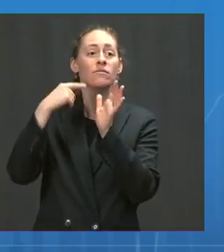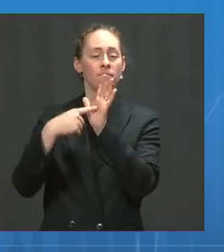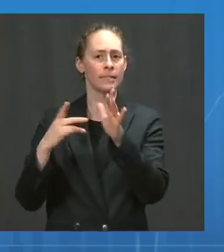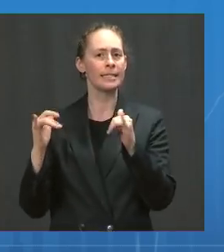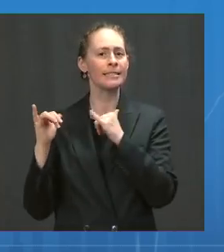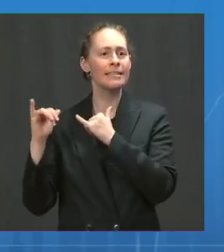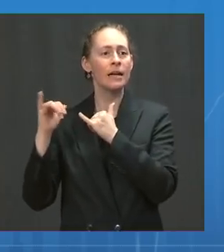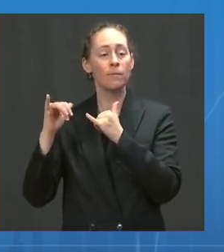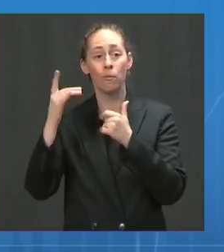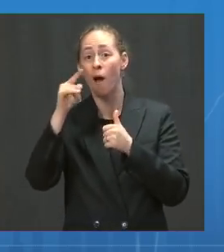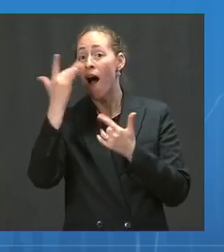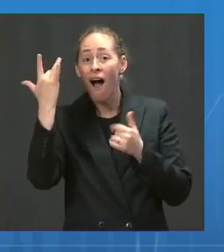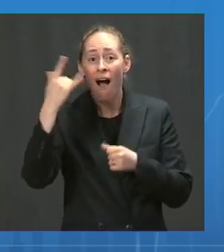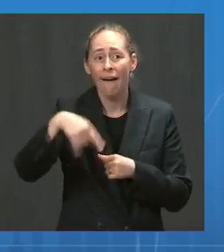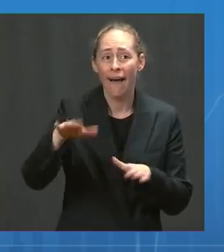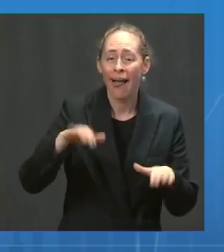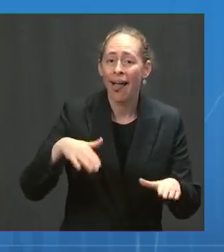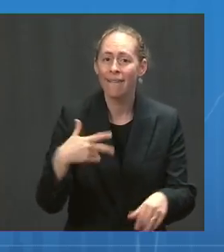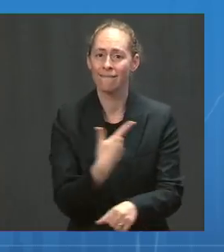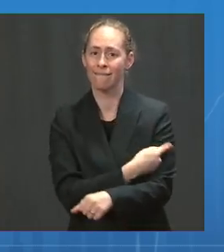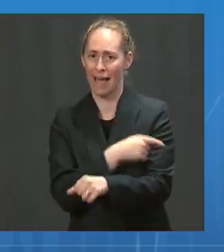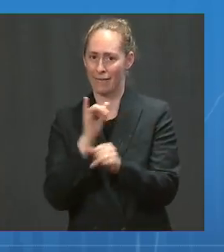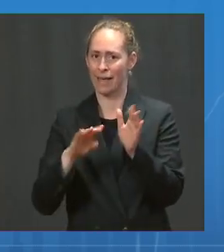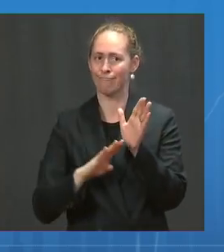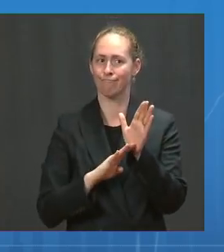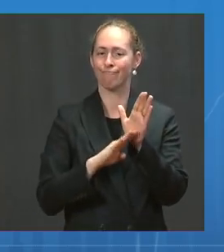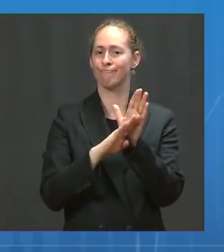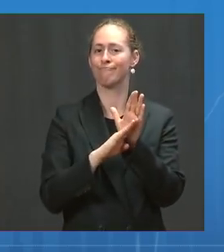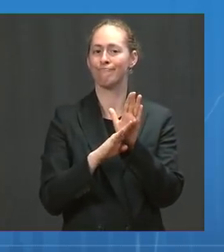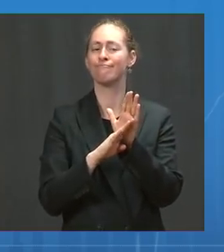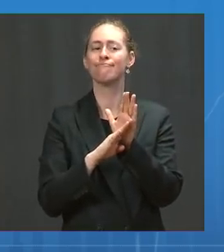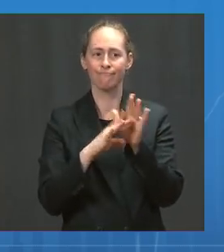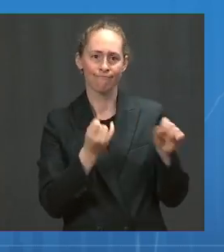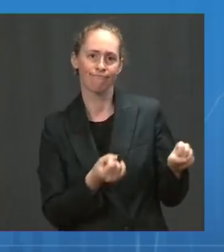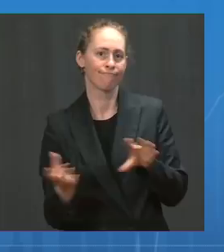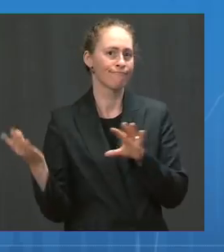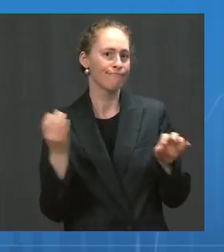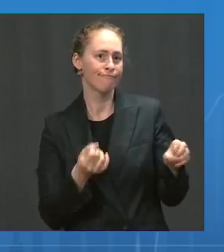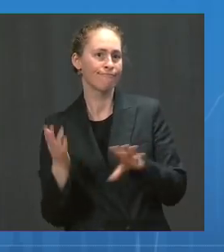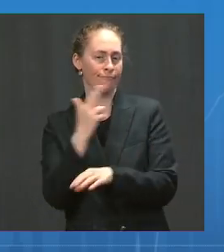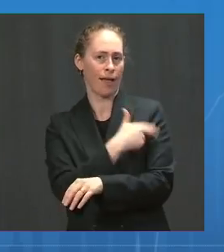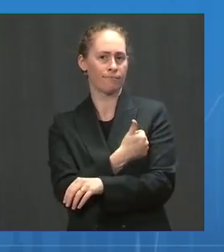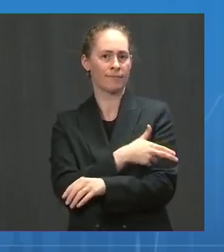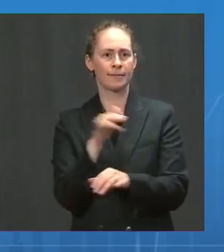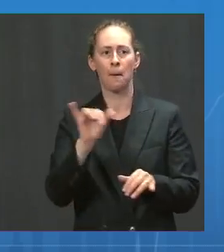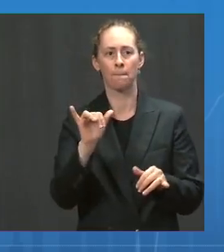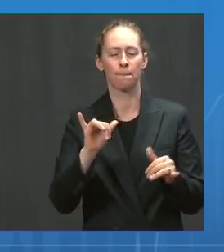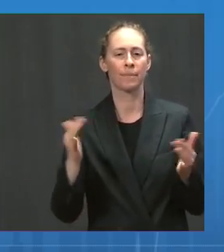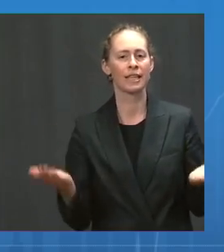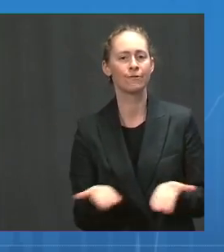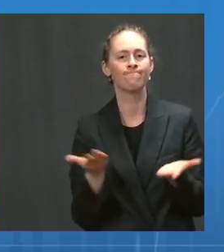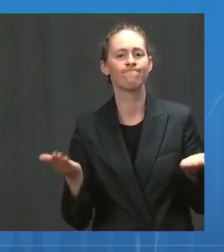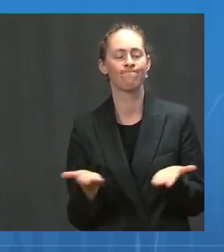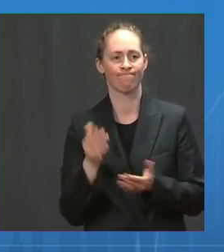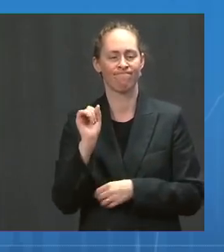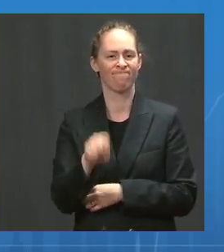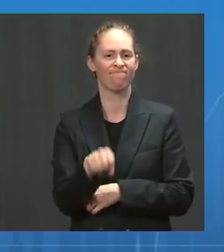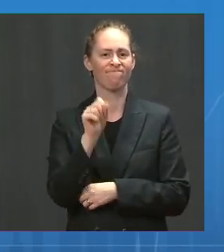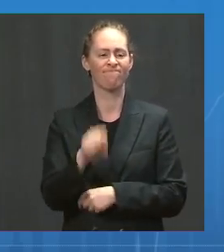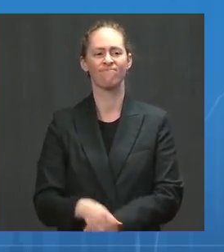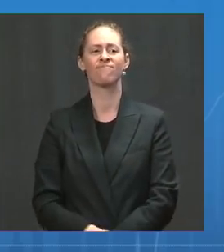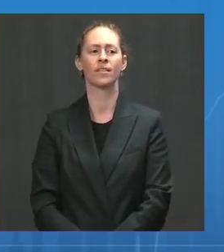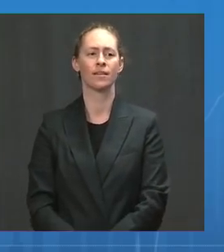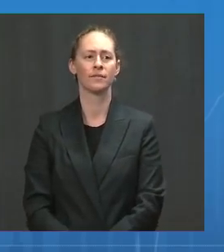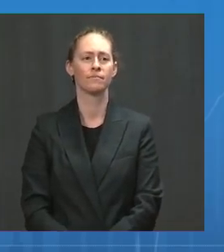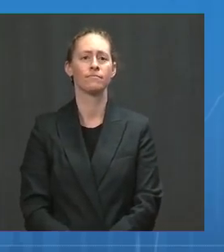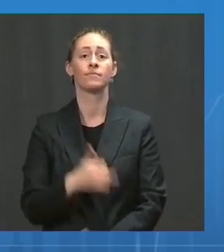hospitalizations in our own country. Next slide. However, we know that the vaccines that are listed on the left-hand part